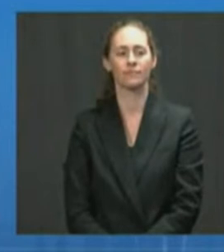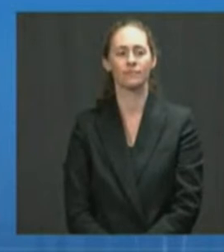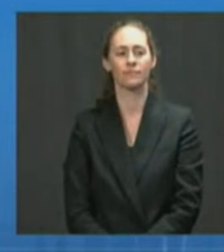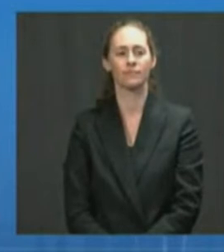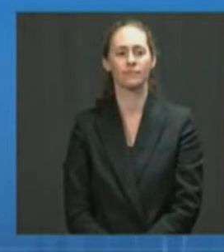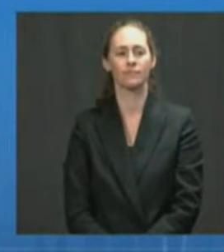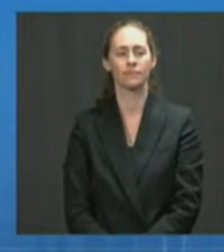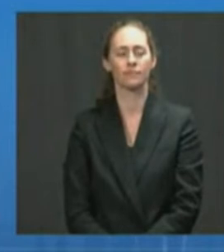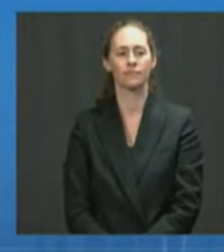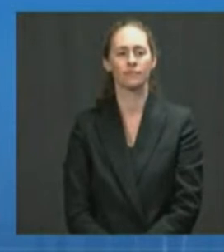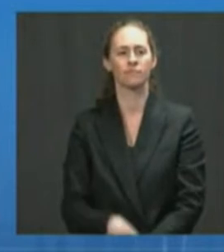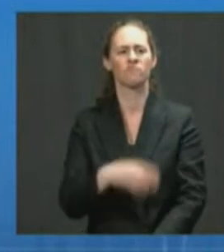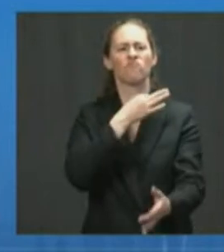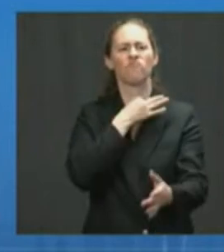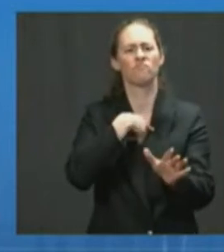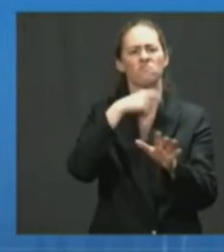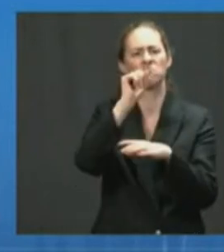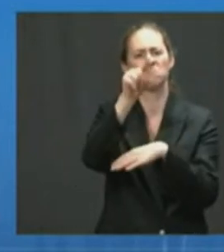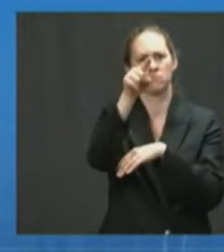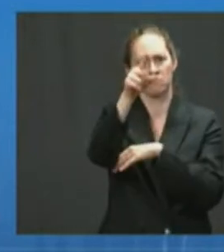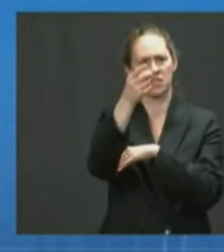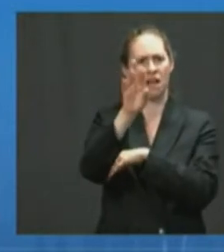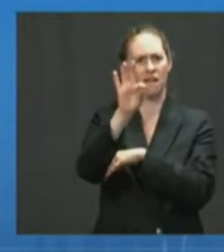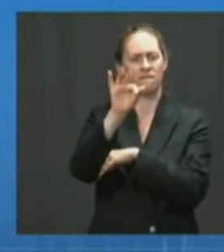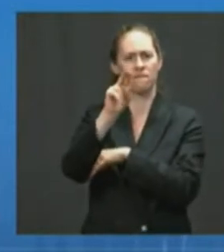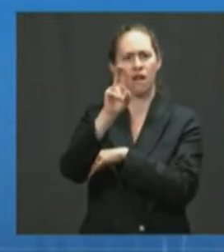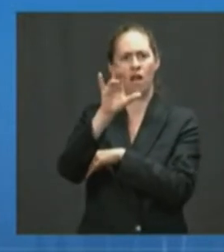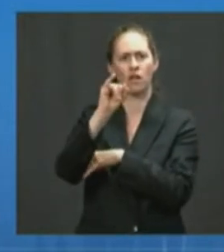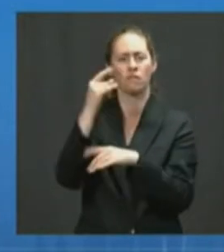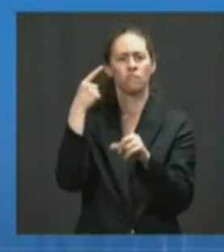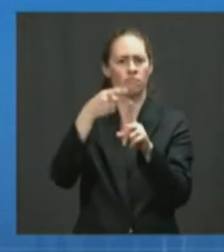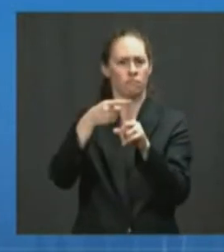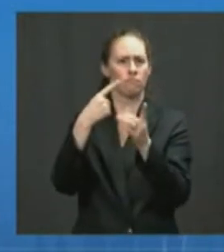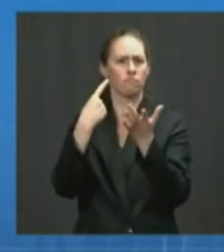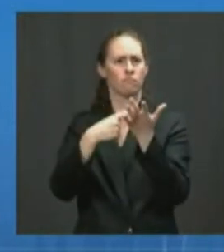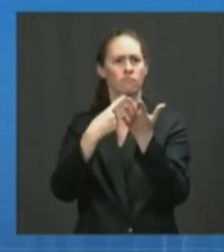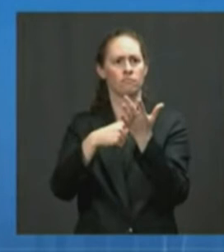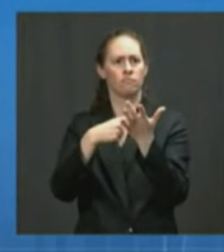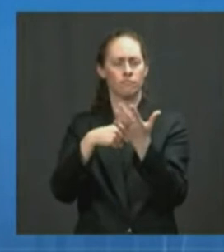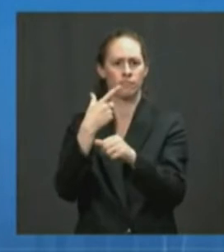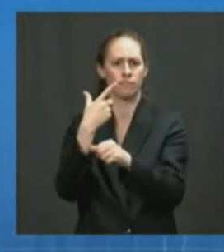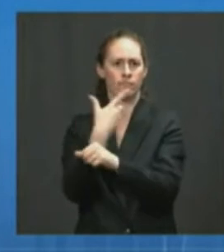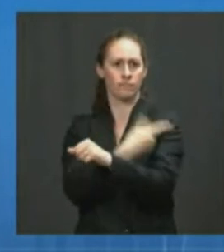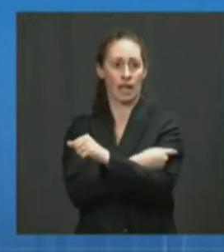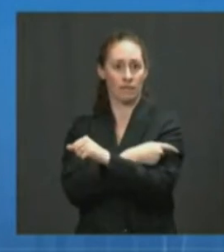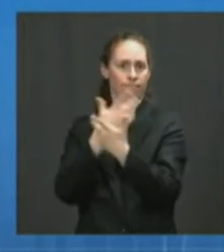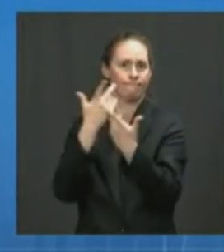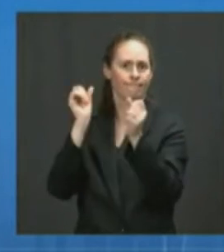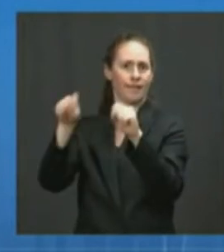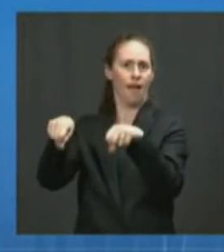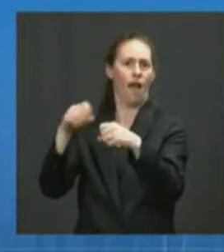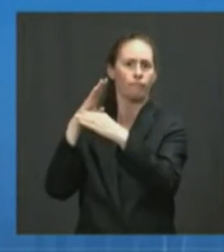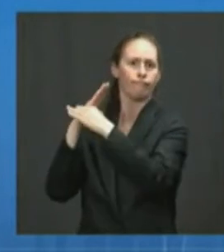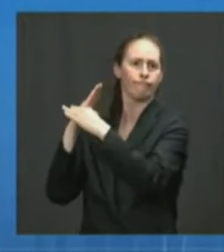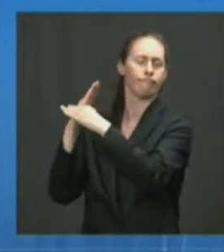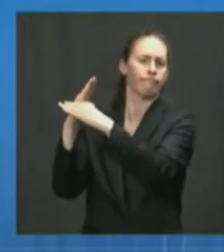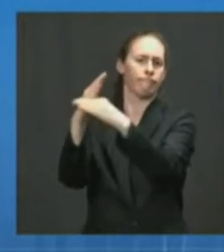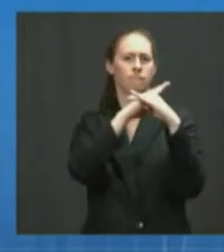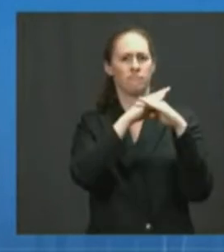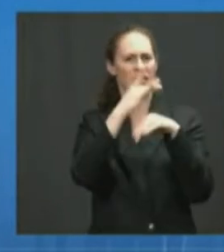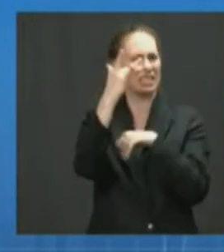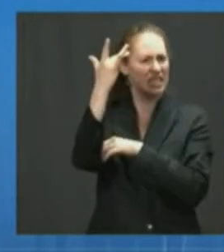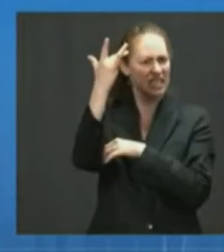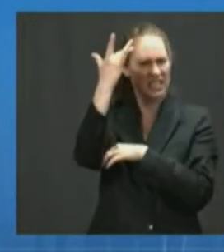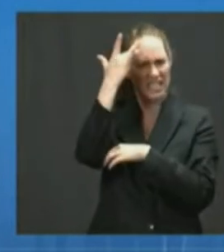talked about how effective the vaccines are at preventing severe illness. I'm curious if we know more about what the risk of